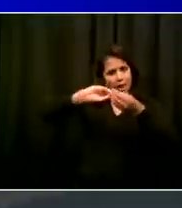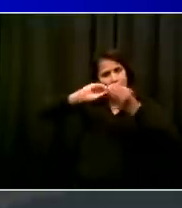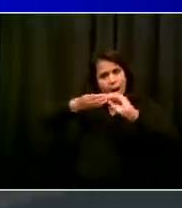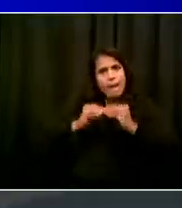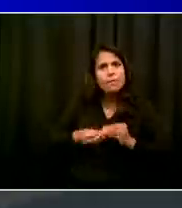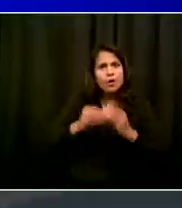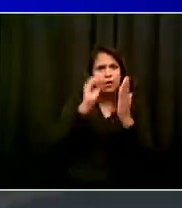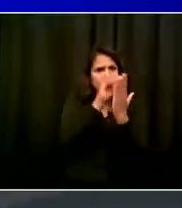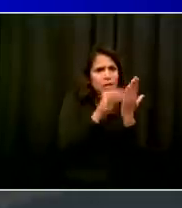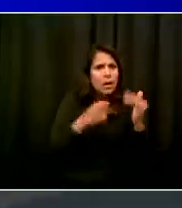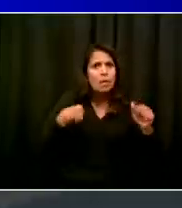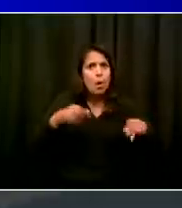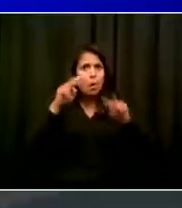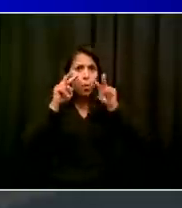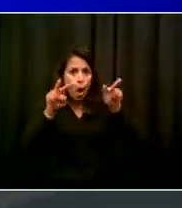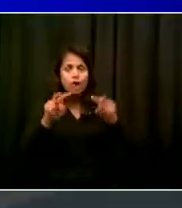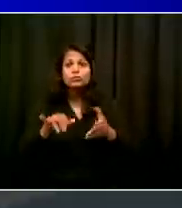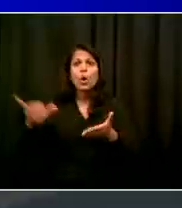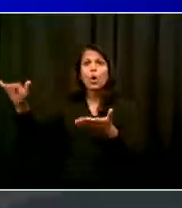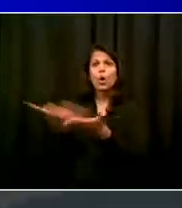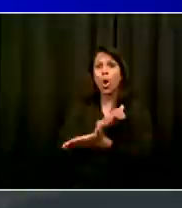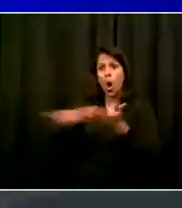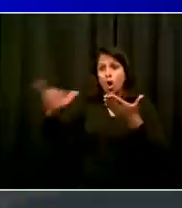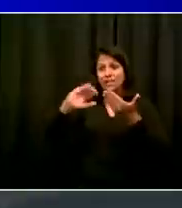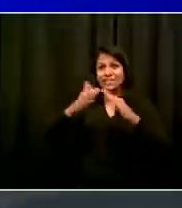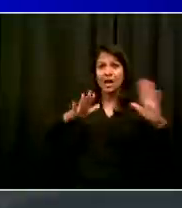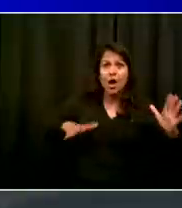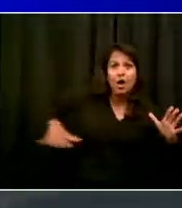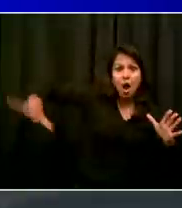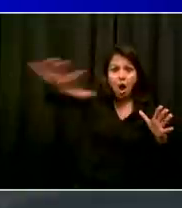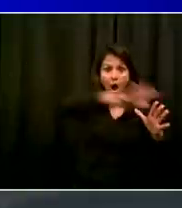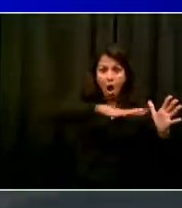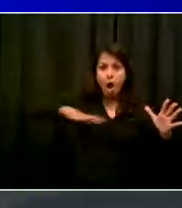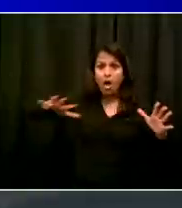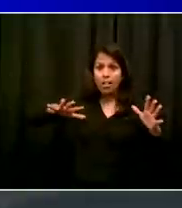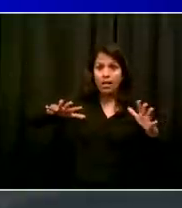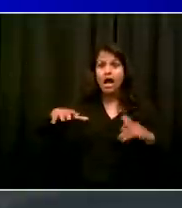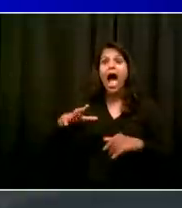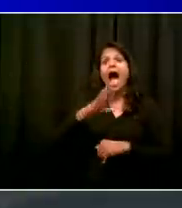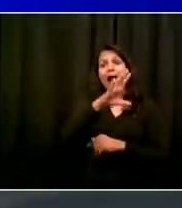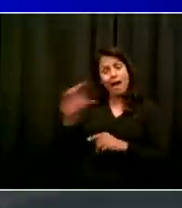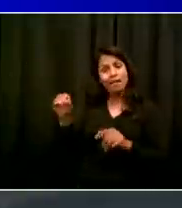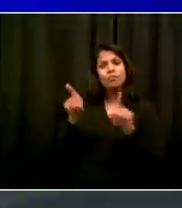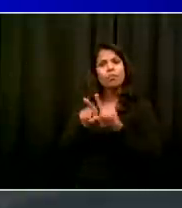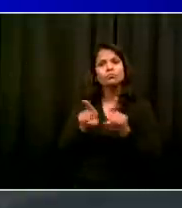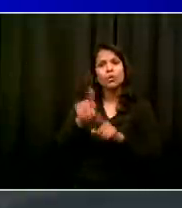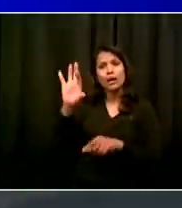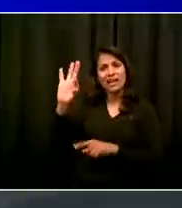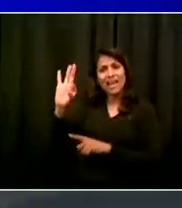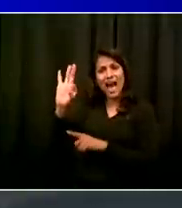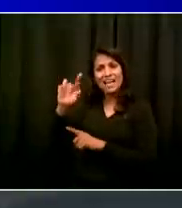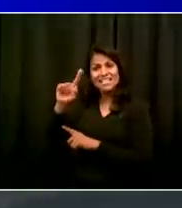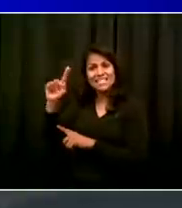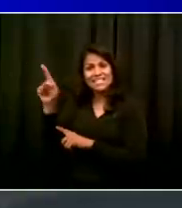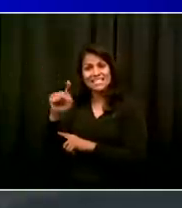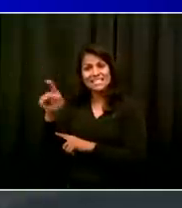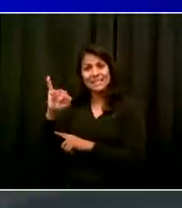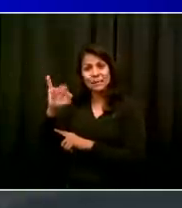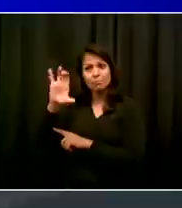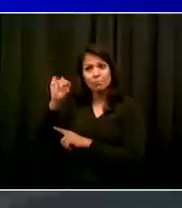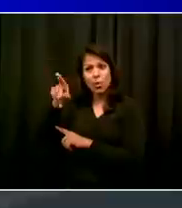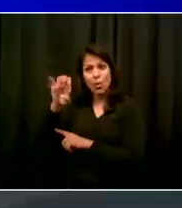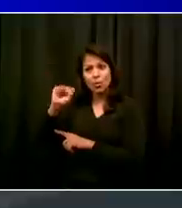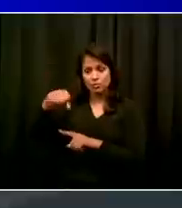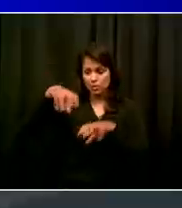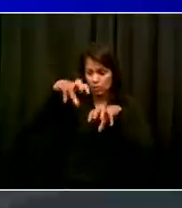as it has been from the beginning, testing, testing, testing. The more people get tested, the better picture we get. We make sure we're seeing, based on a bigger